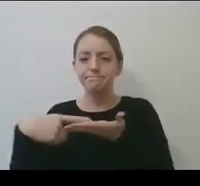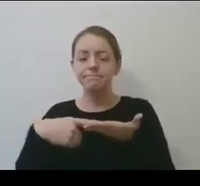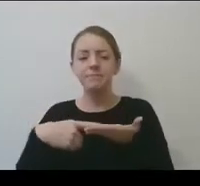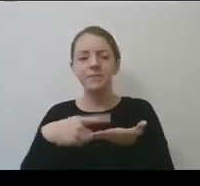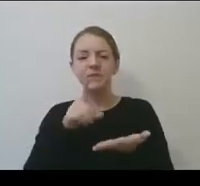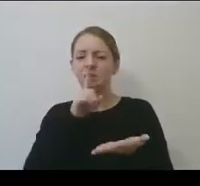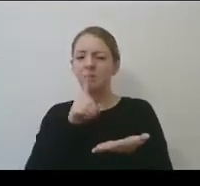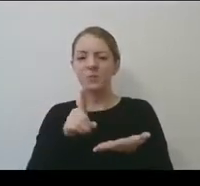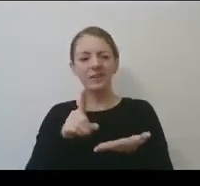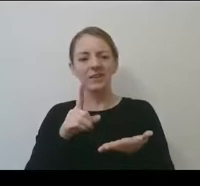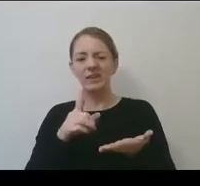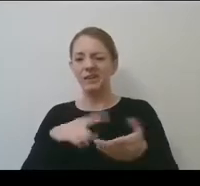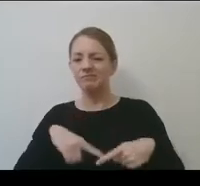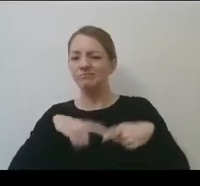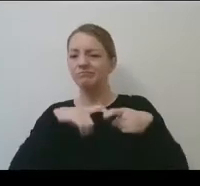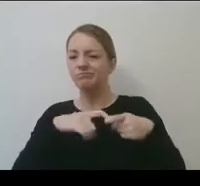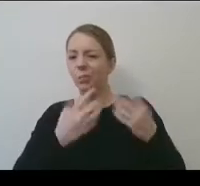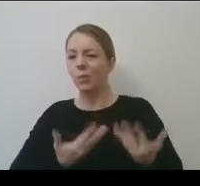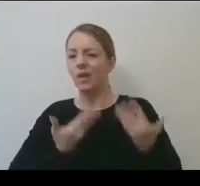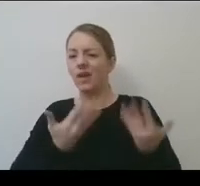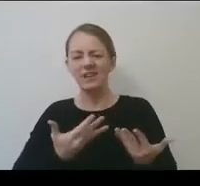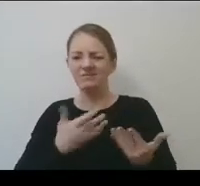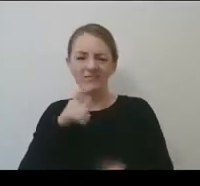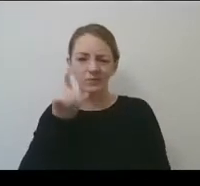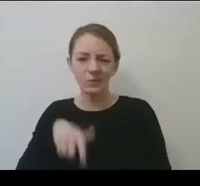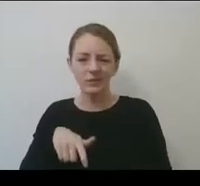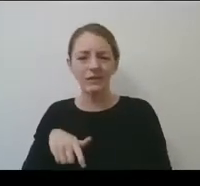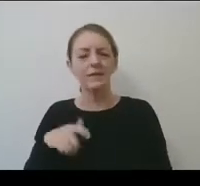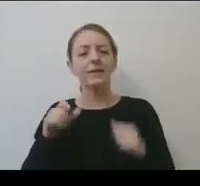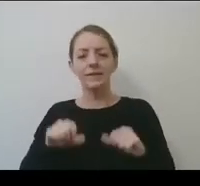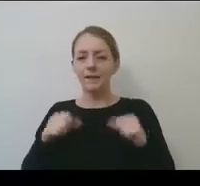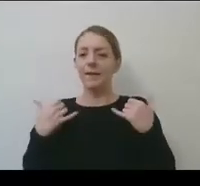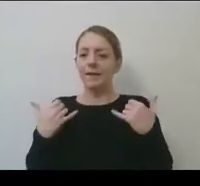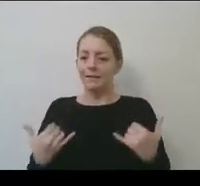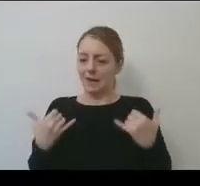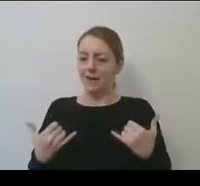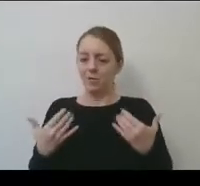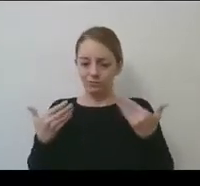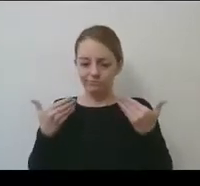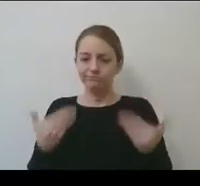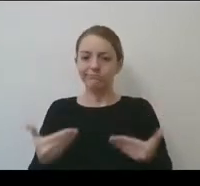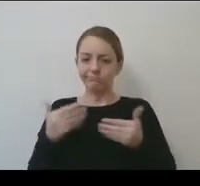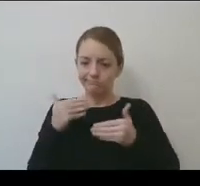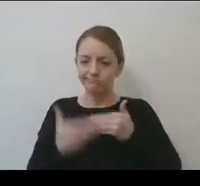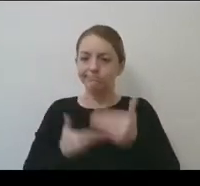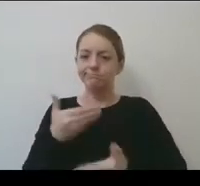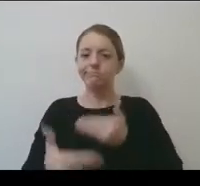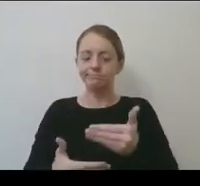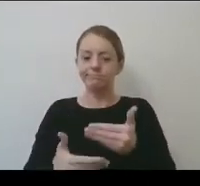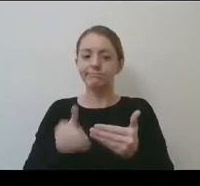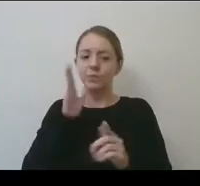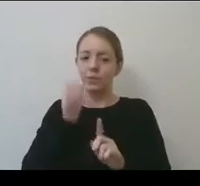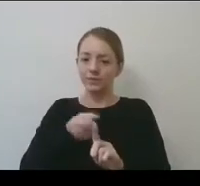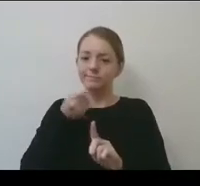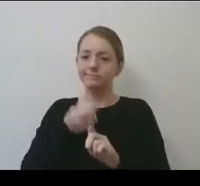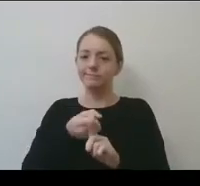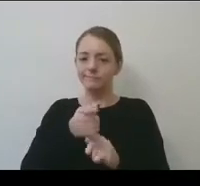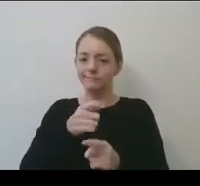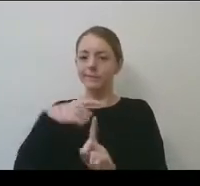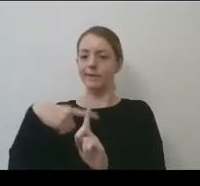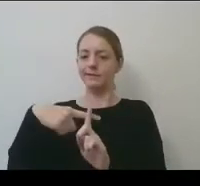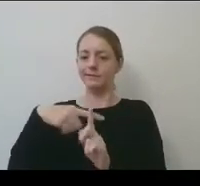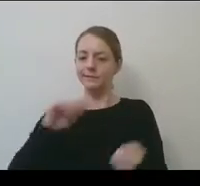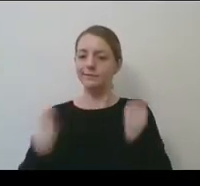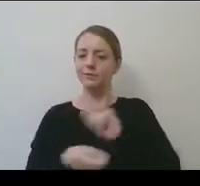to wait. If we can do some things right now to make a positive impact. And again, we had the support from all three